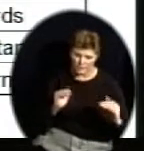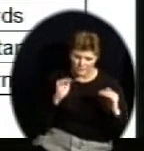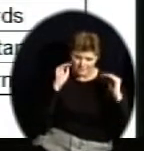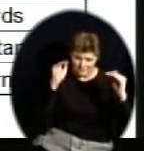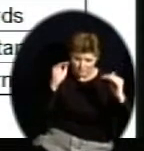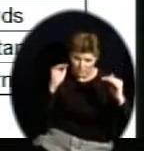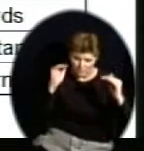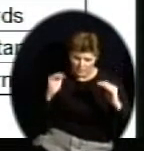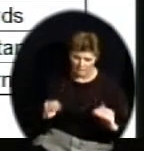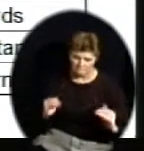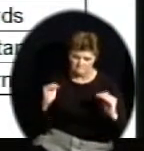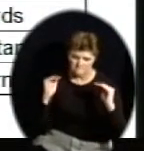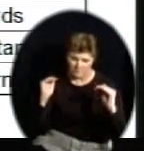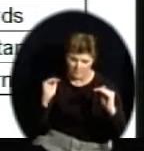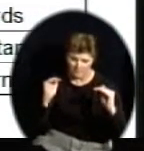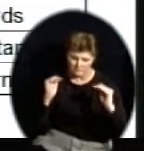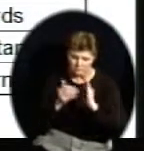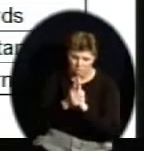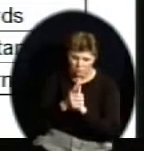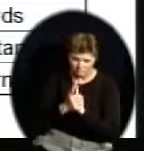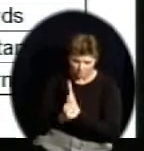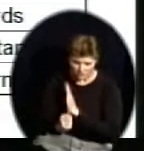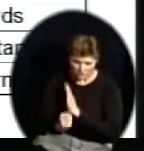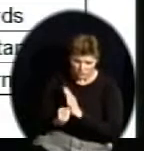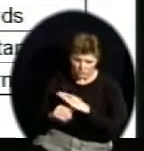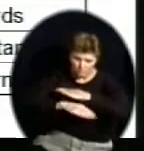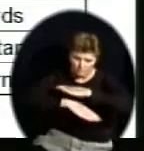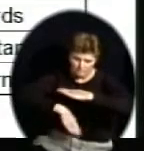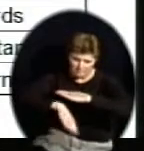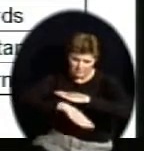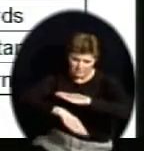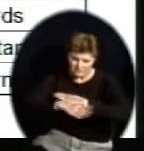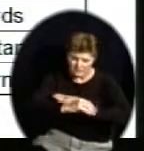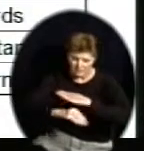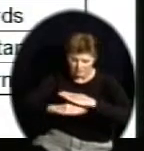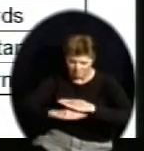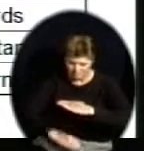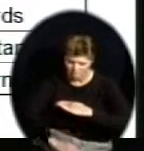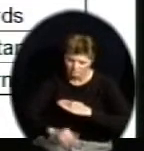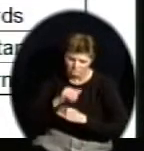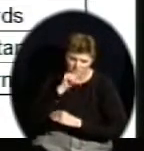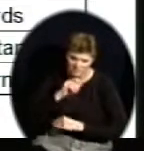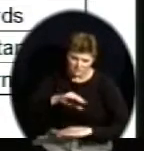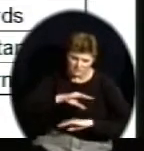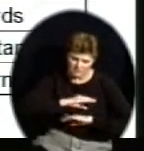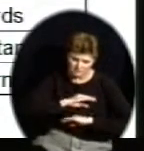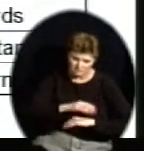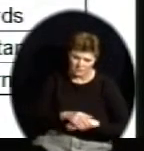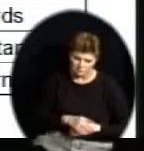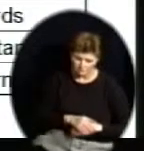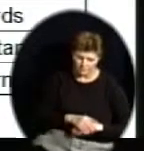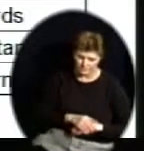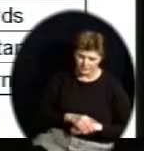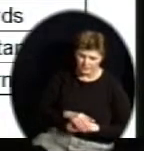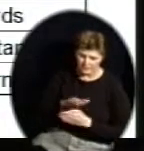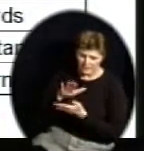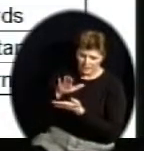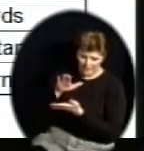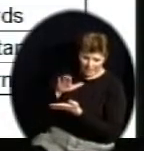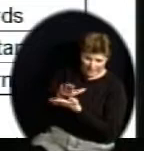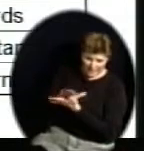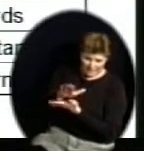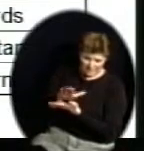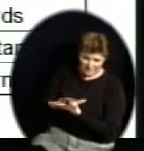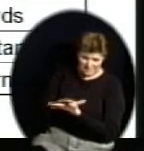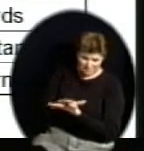meet standard, approaches standard, and academic warning. I will tell you that academic warning is one that as a district we're not in favor of. It is one